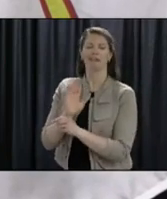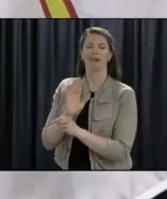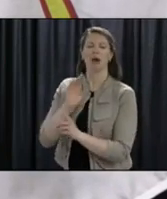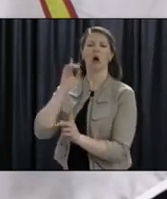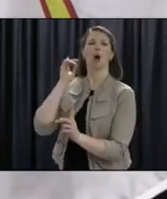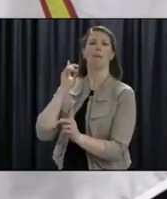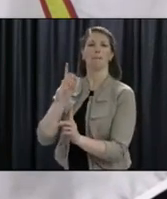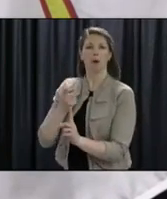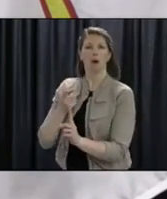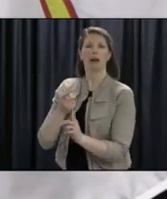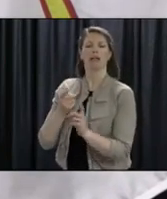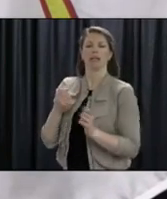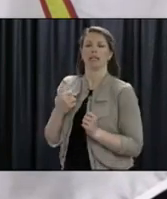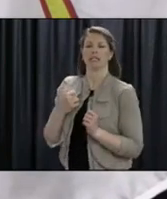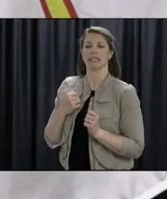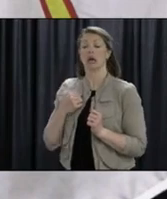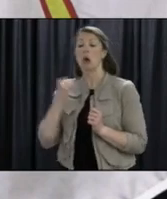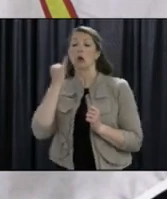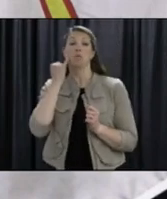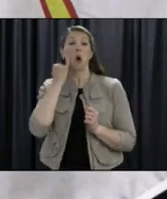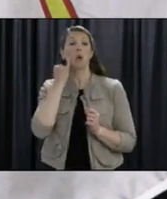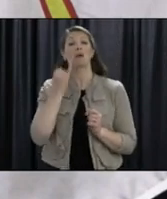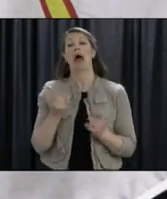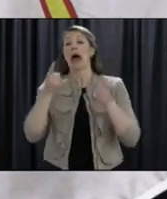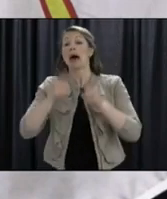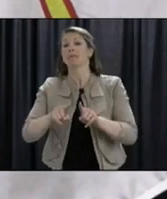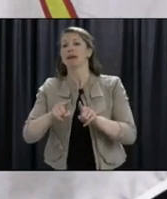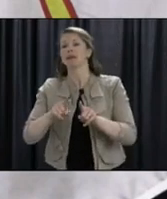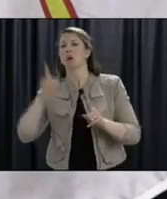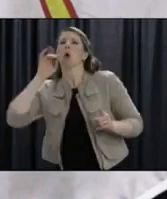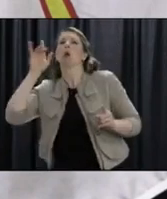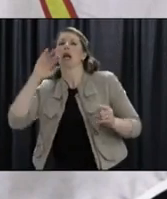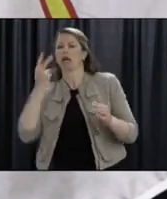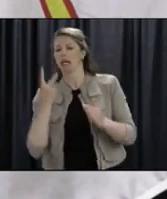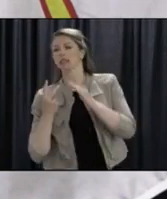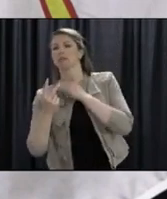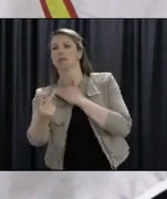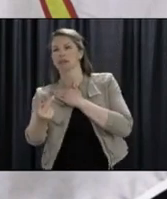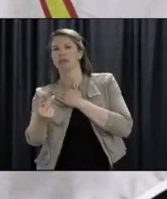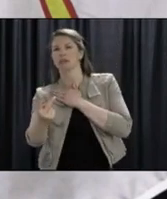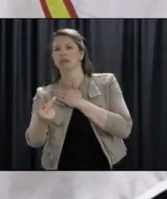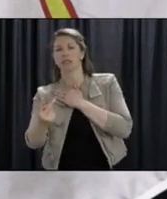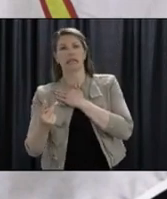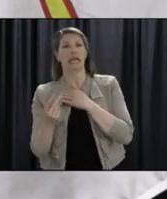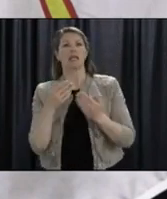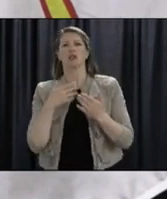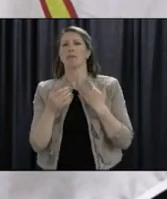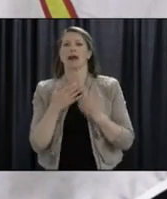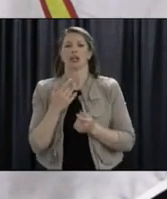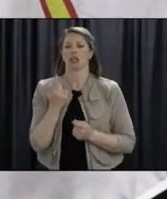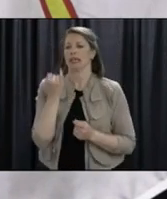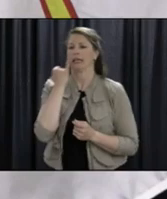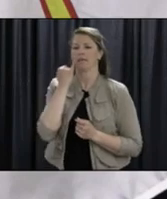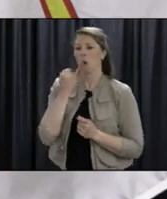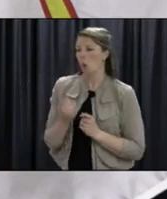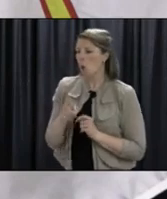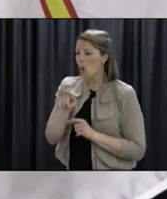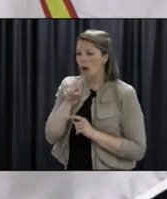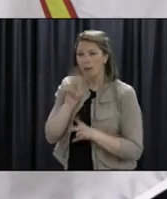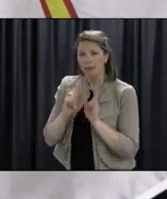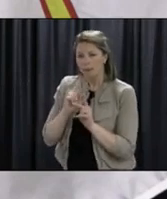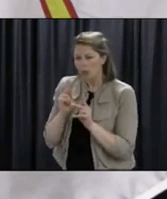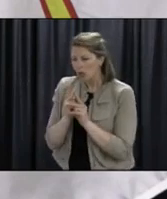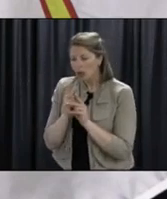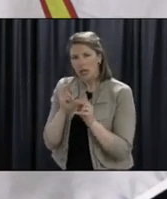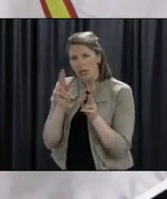so if you're out and about, then you can actually break many bubbles. And that actually, from a population perspective and the spread, is a lot